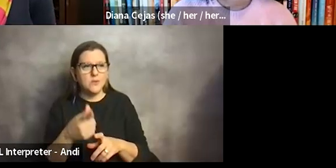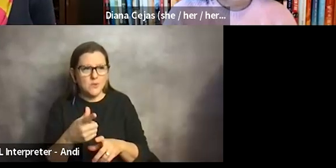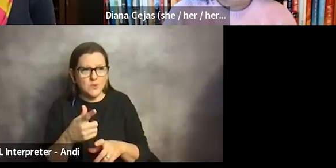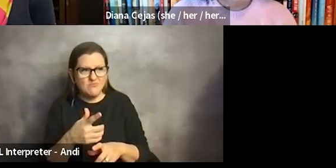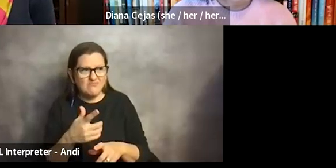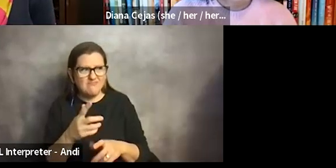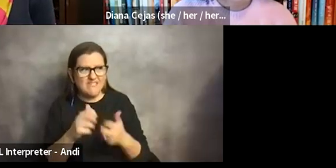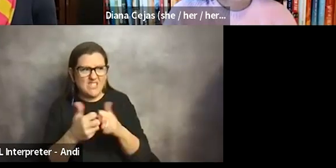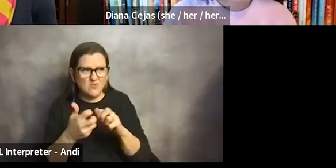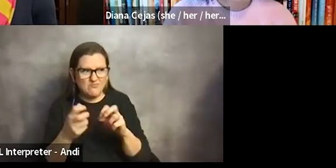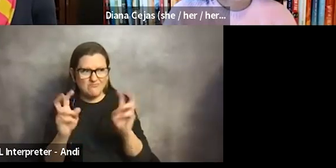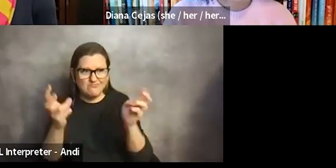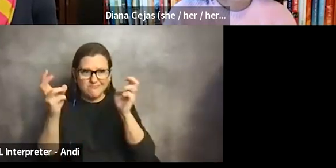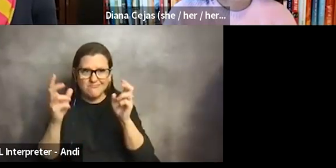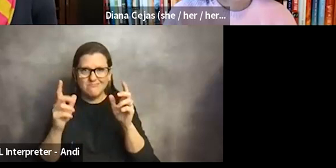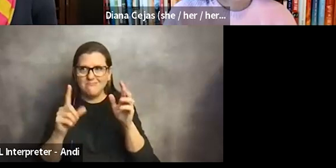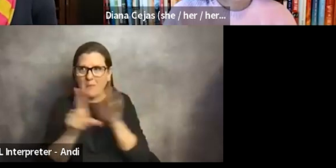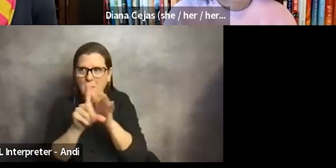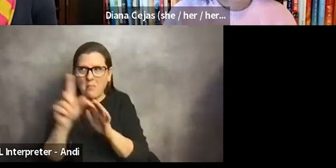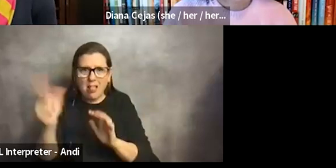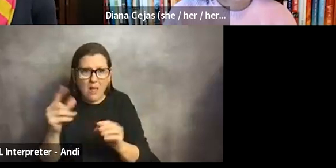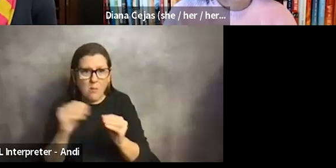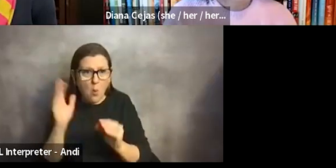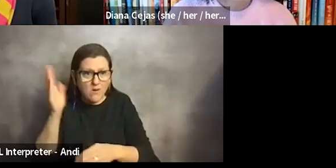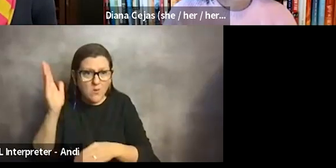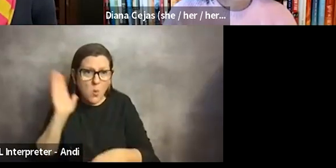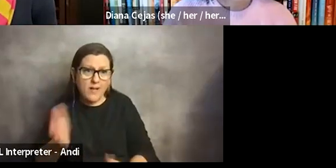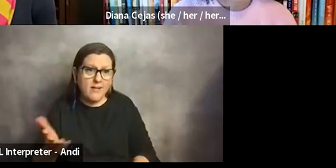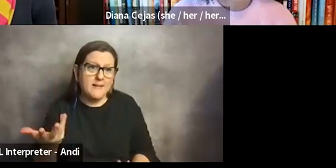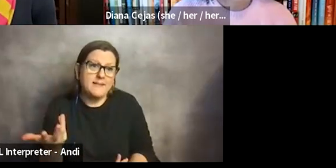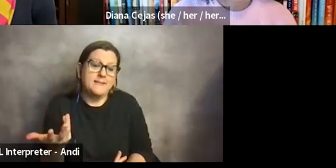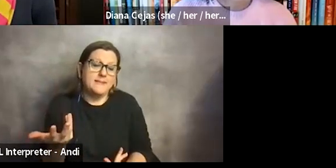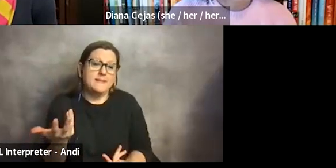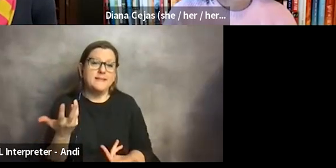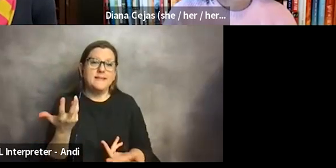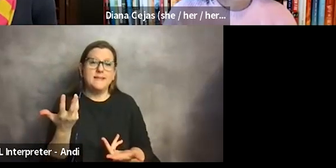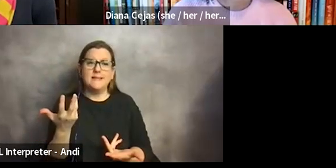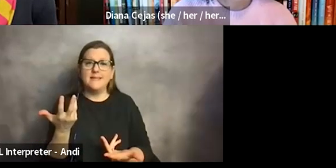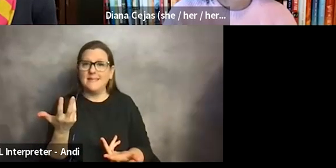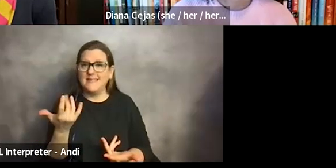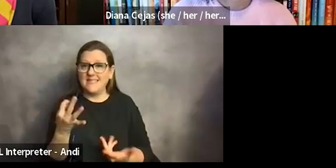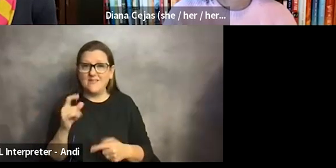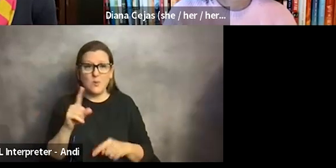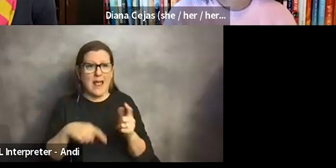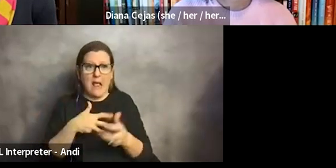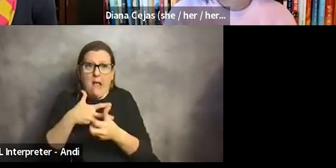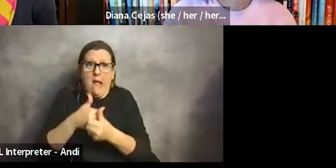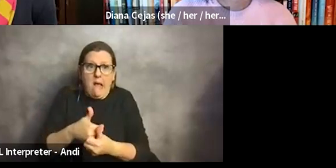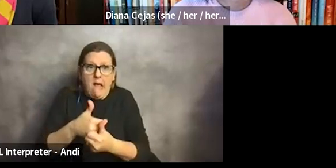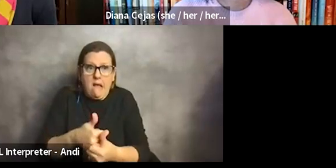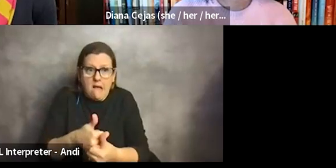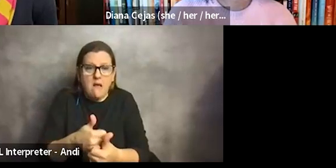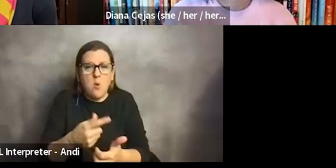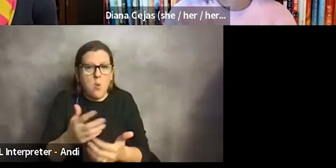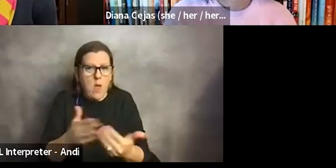in the future. Um, if you aren't, um, if you can't, uh, kind of keep up with whatever it is you